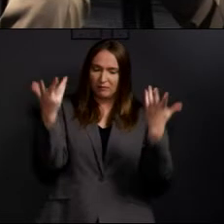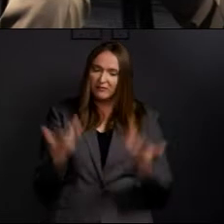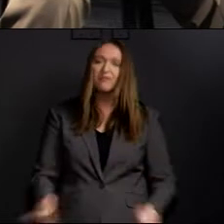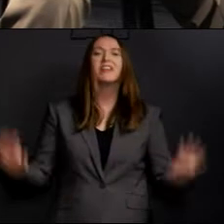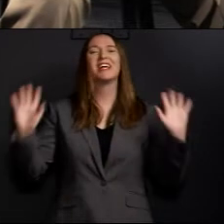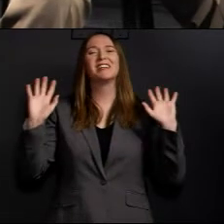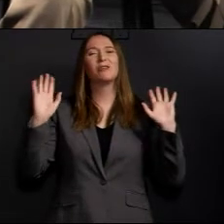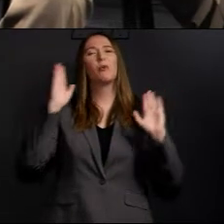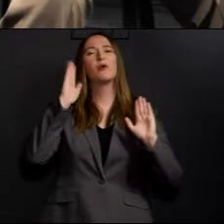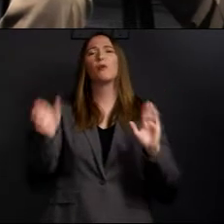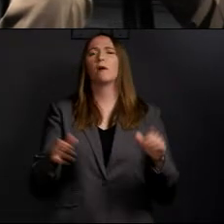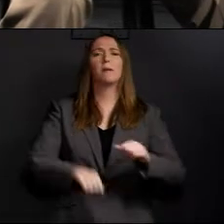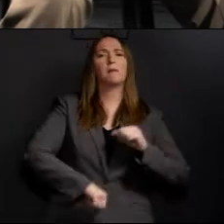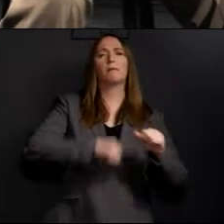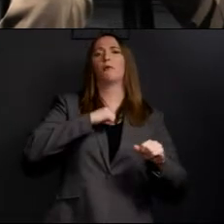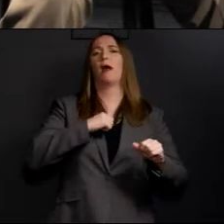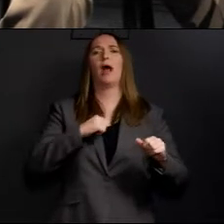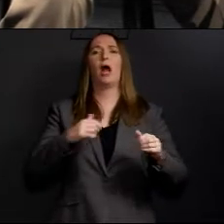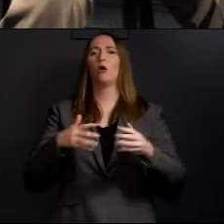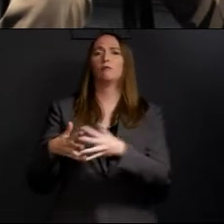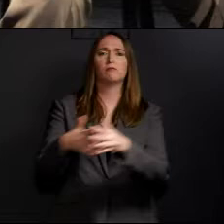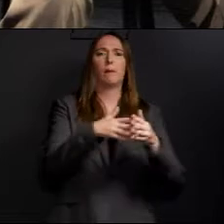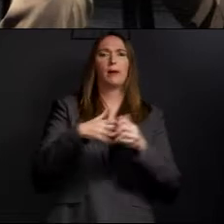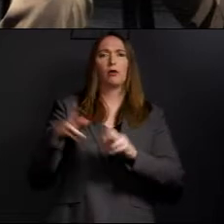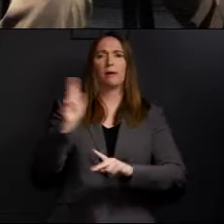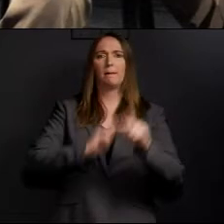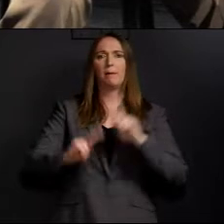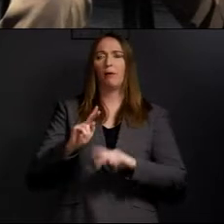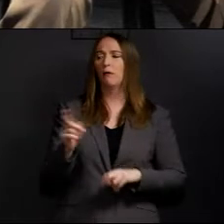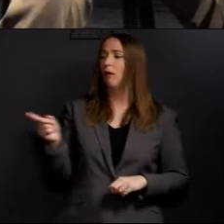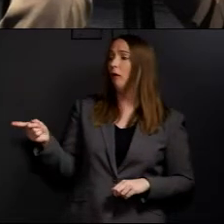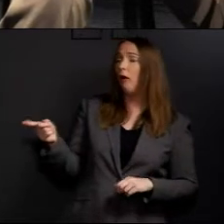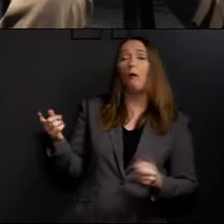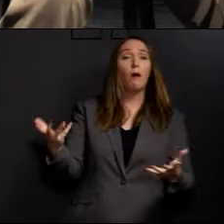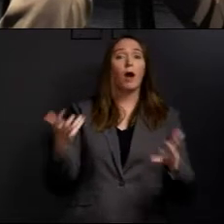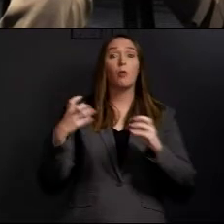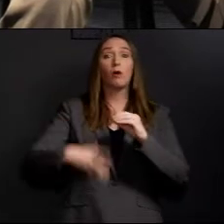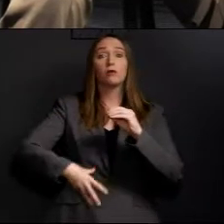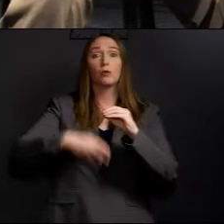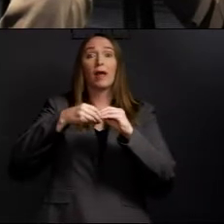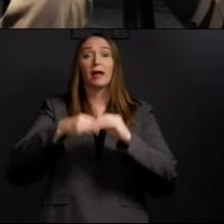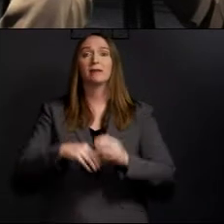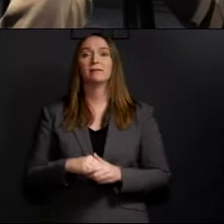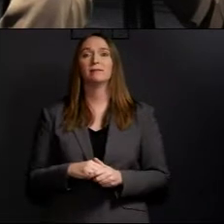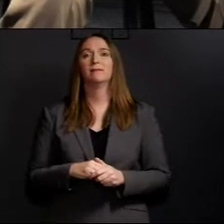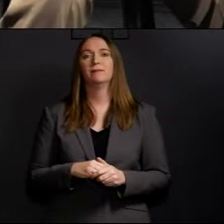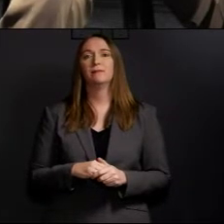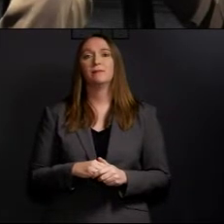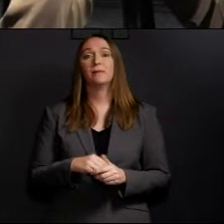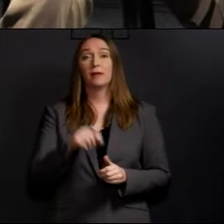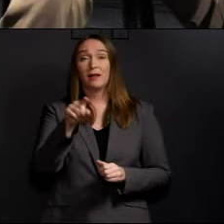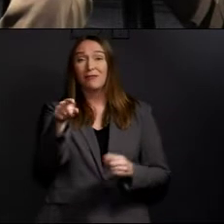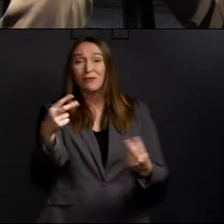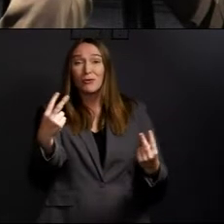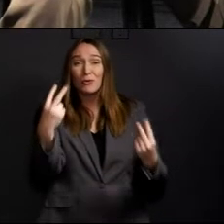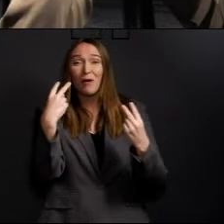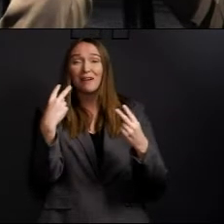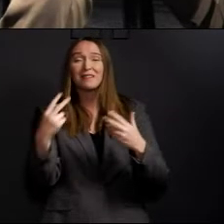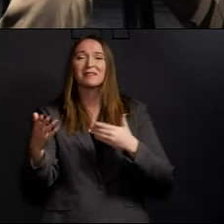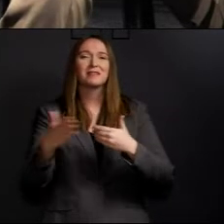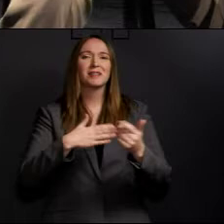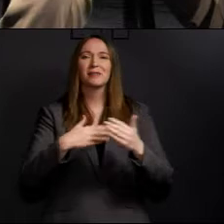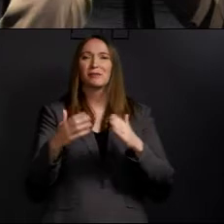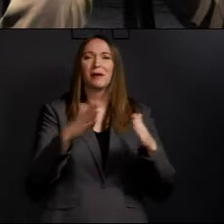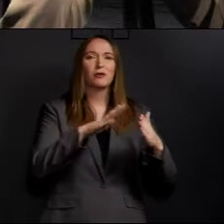We will. And we will be okay. I want to add one more thing, Mayor. The people who are watching this, whether it's on the city's